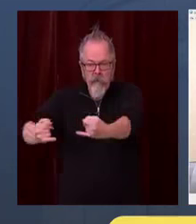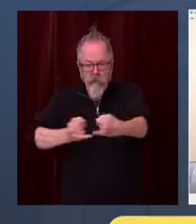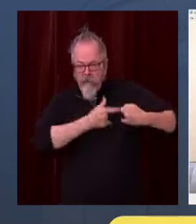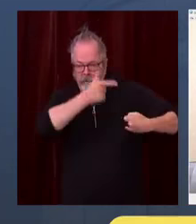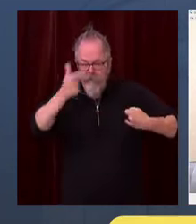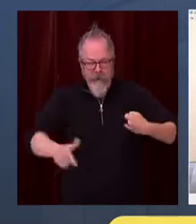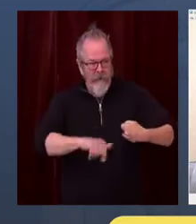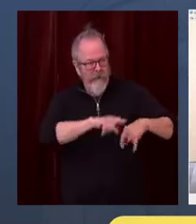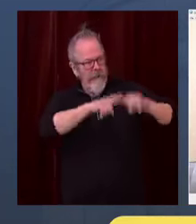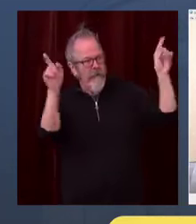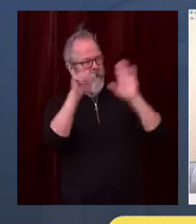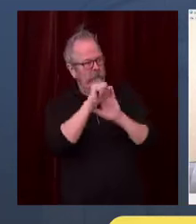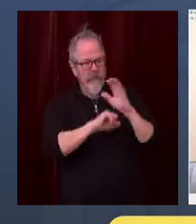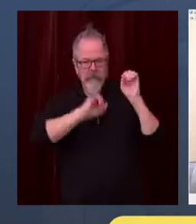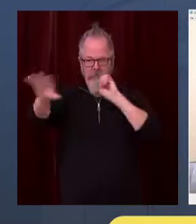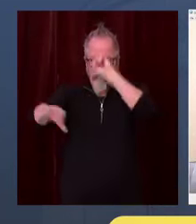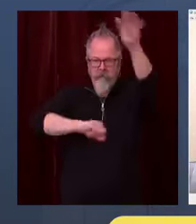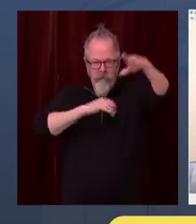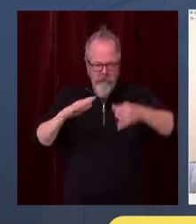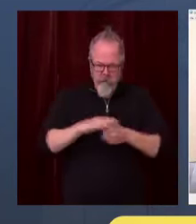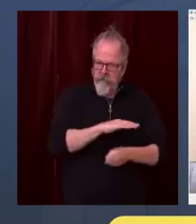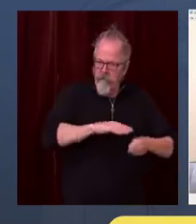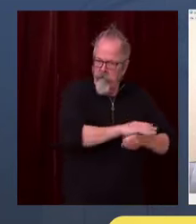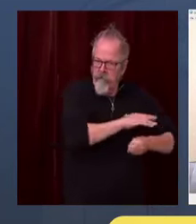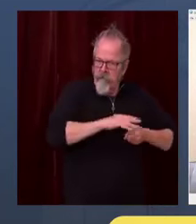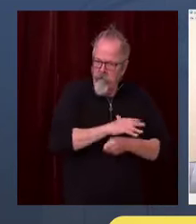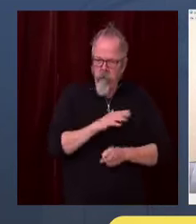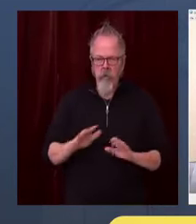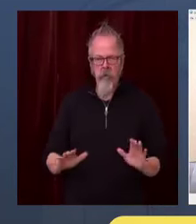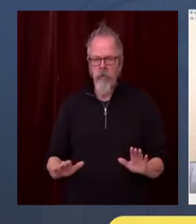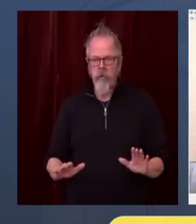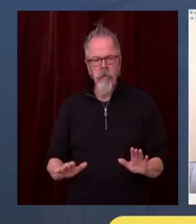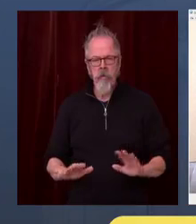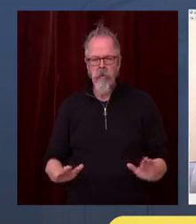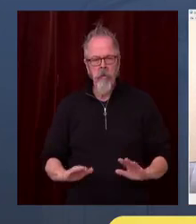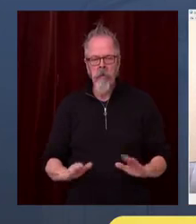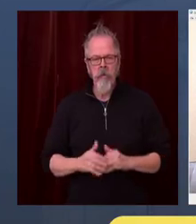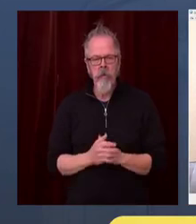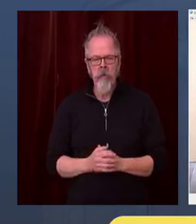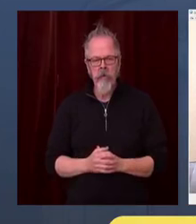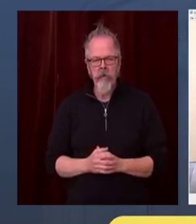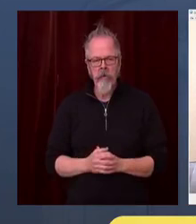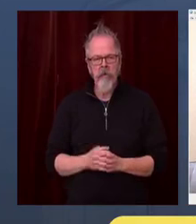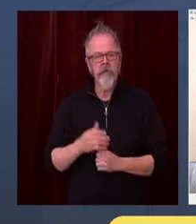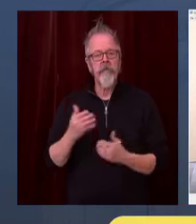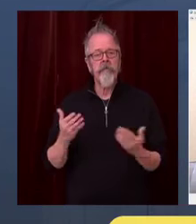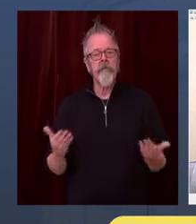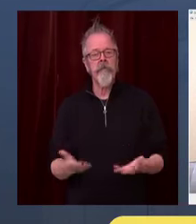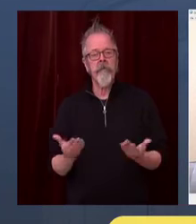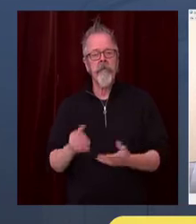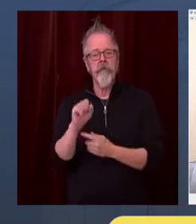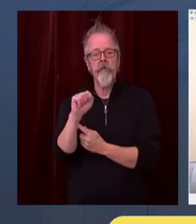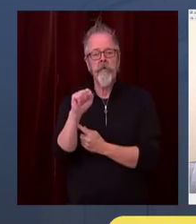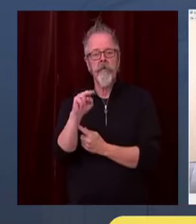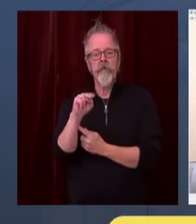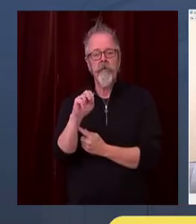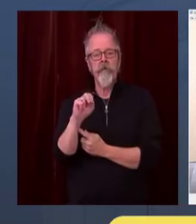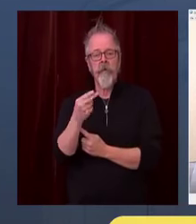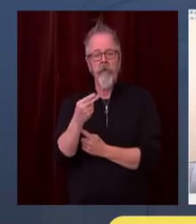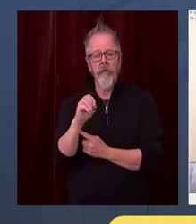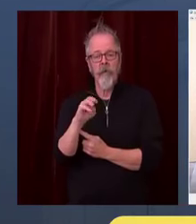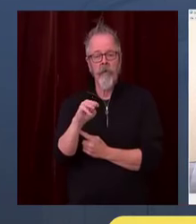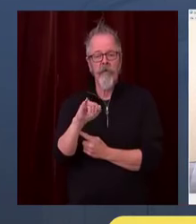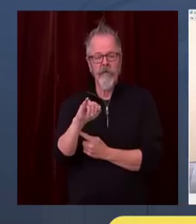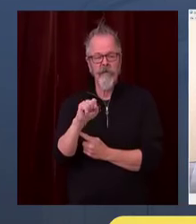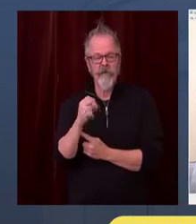Within Snohomish County, example, despite many medical advances in treatment where we're saving more lives, as well as advances